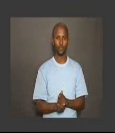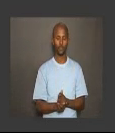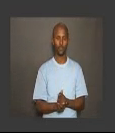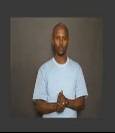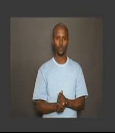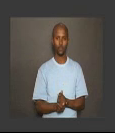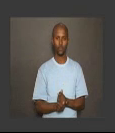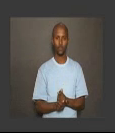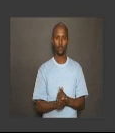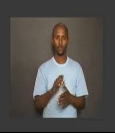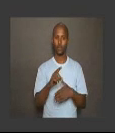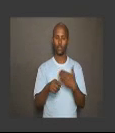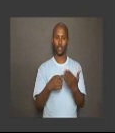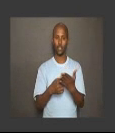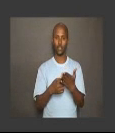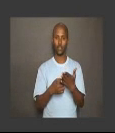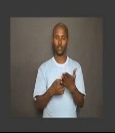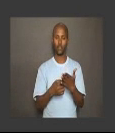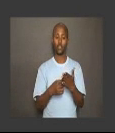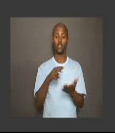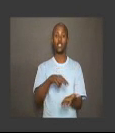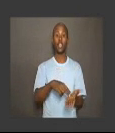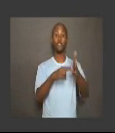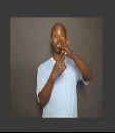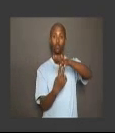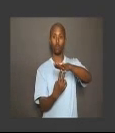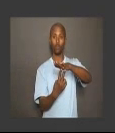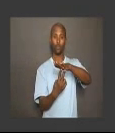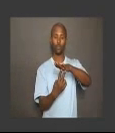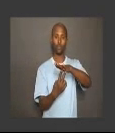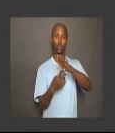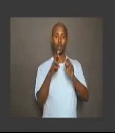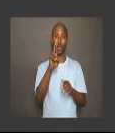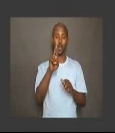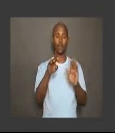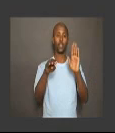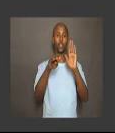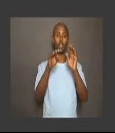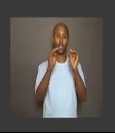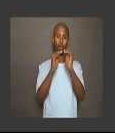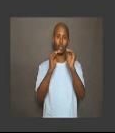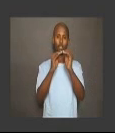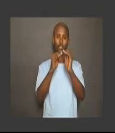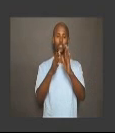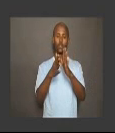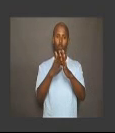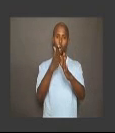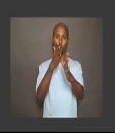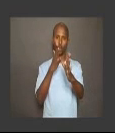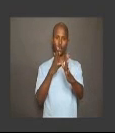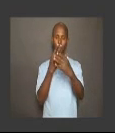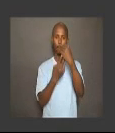Thus, the inverse of R equals the ordered pairs